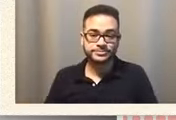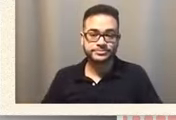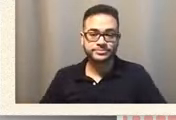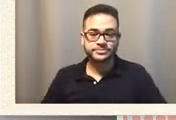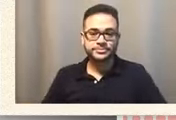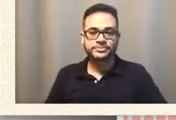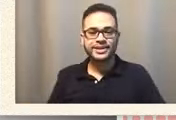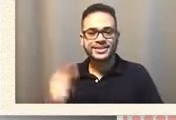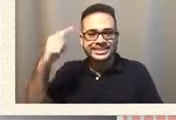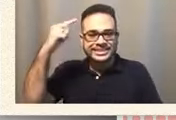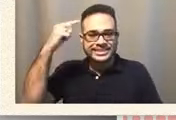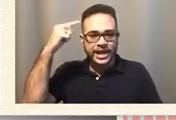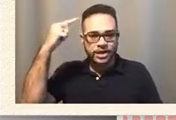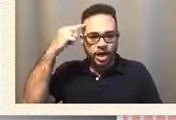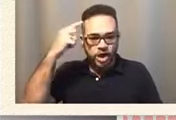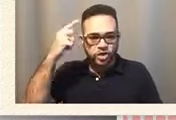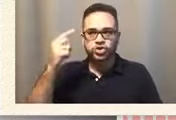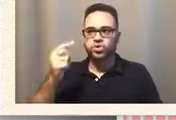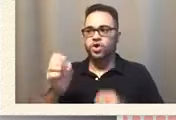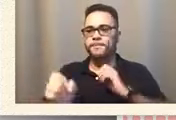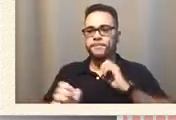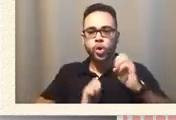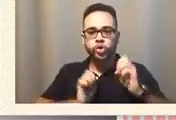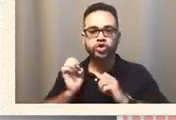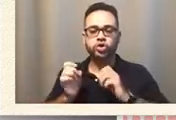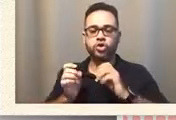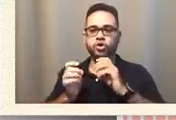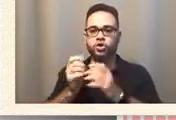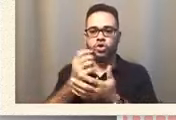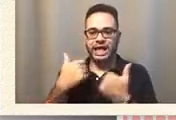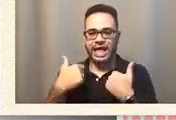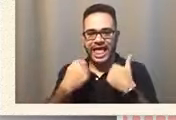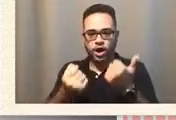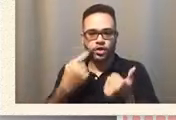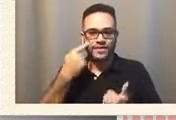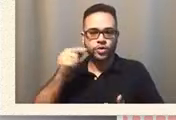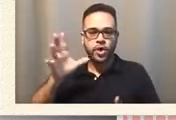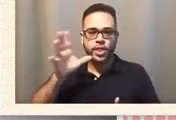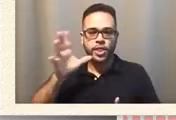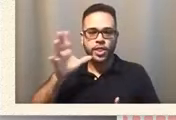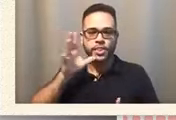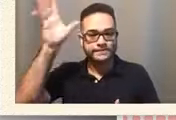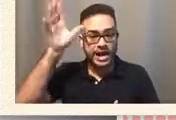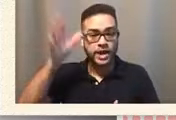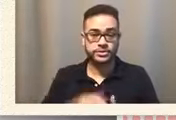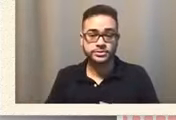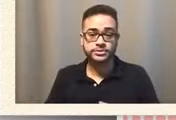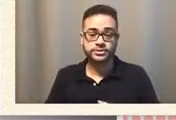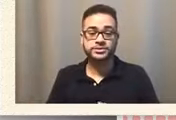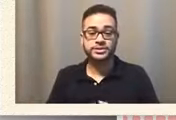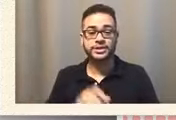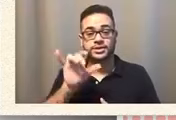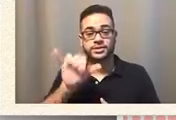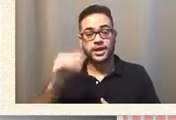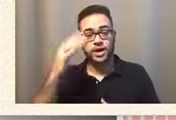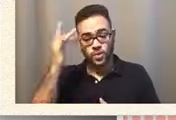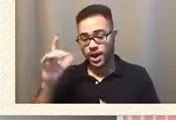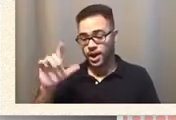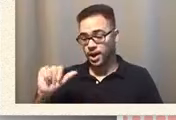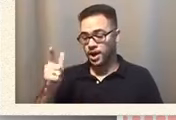emotional health of the parent. And that's why Alejandro probably